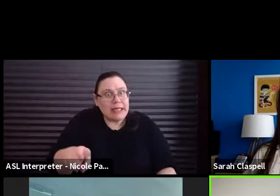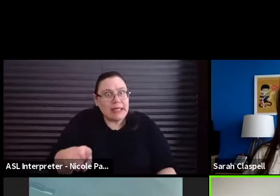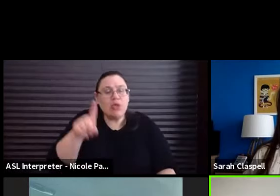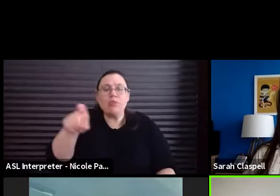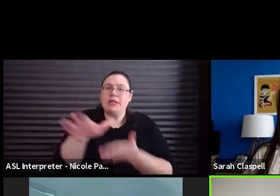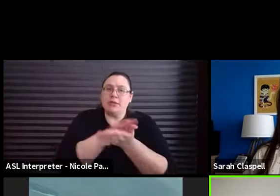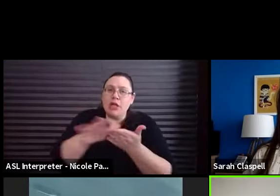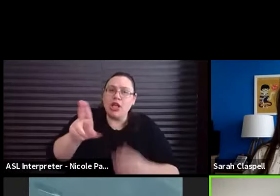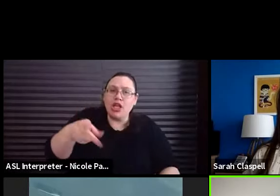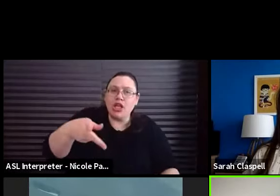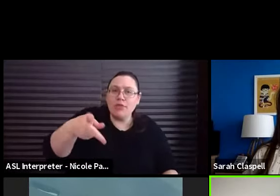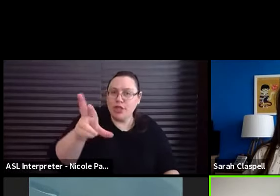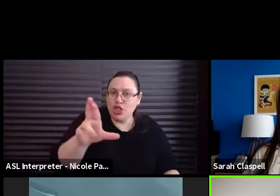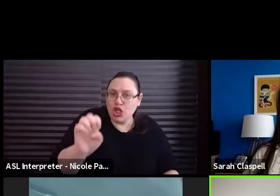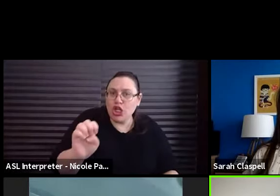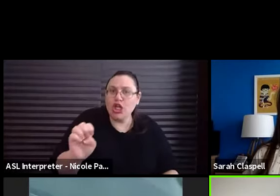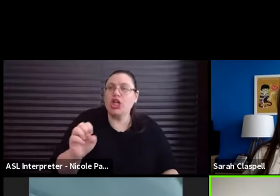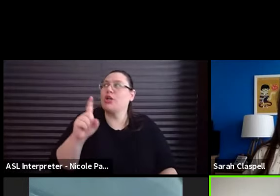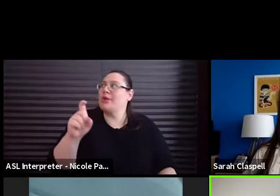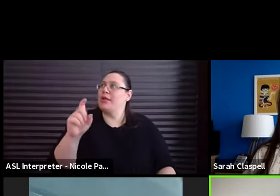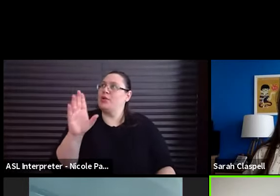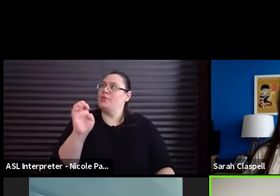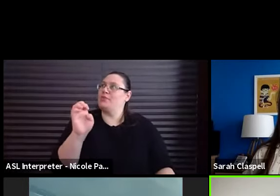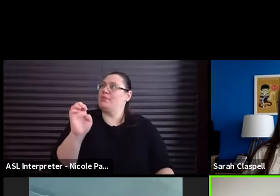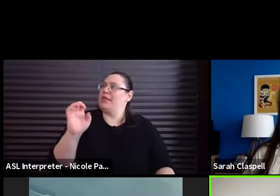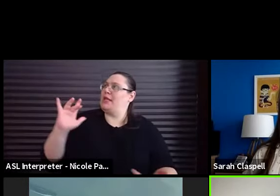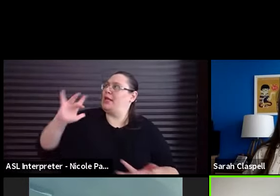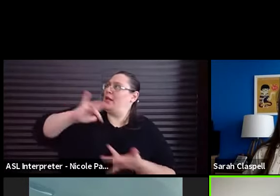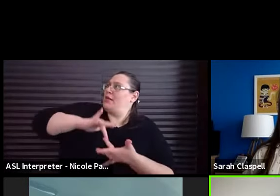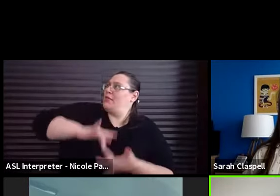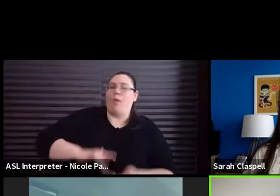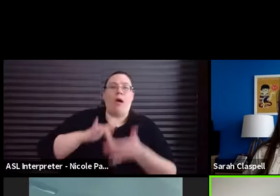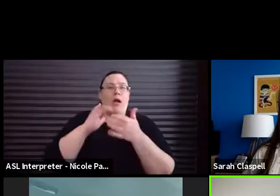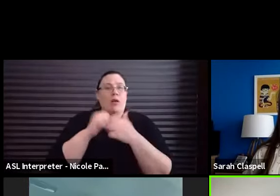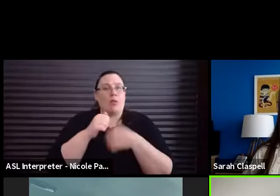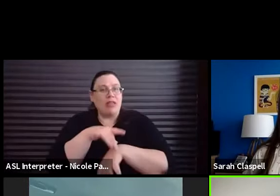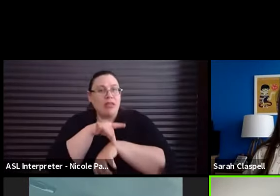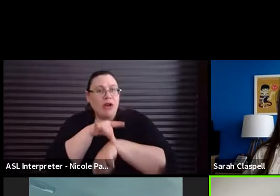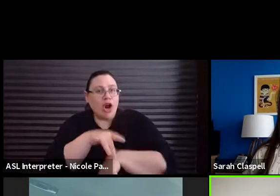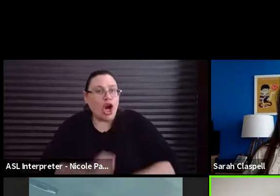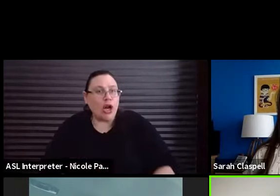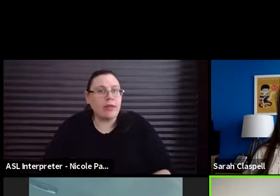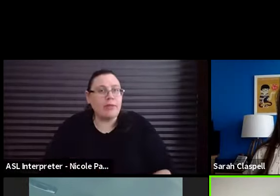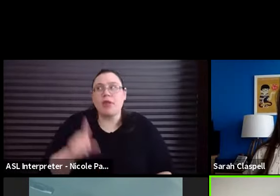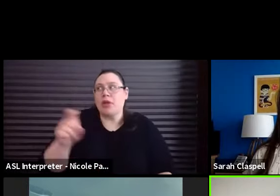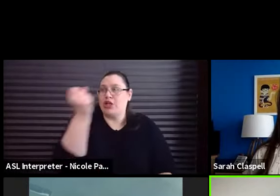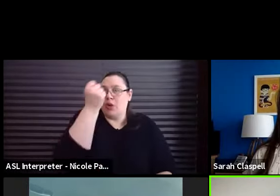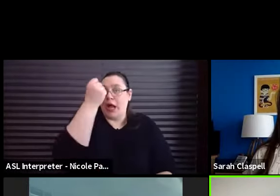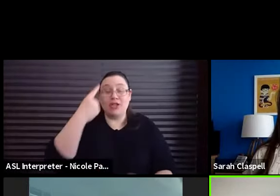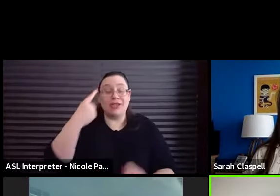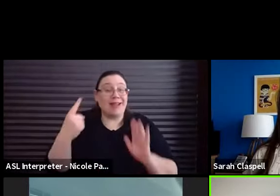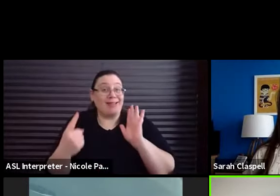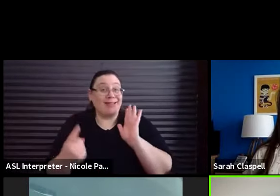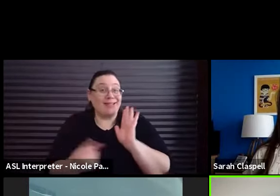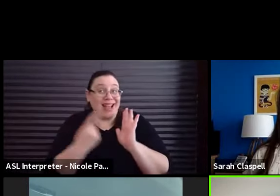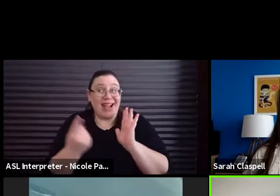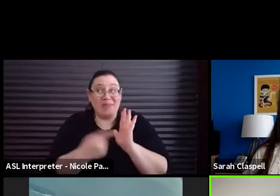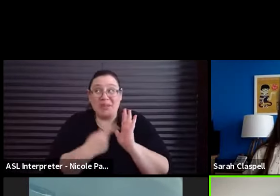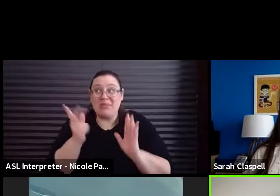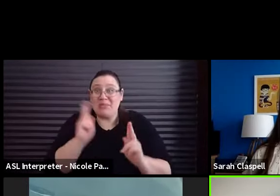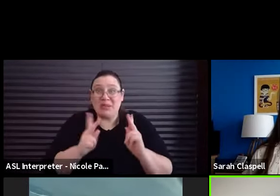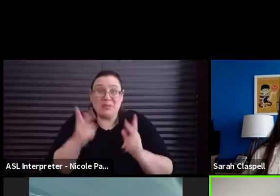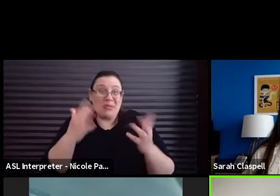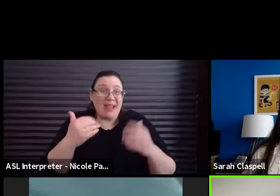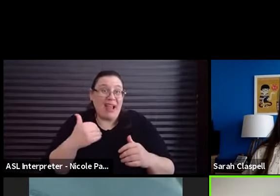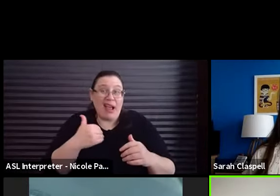and you need to be just like one with the earth. And you have to understand that sometimes people might have a